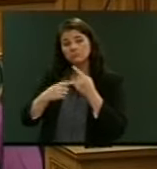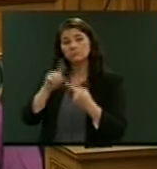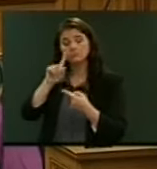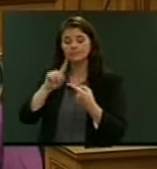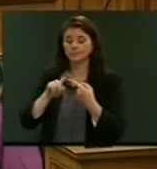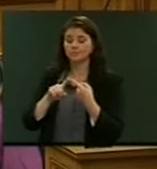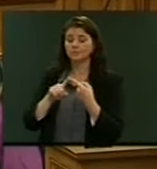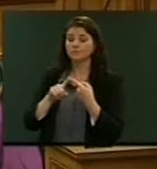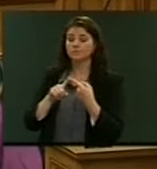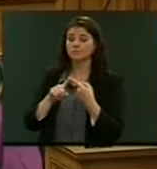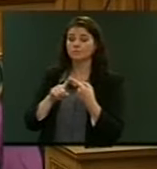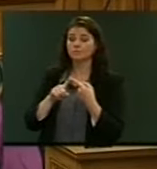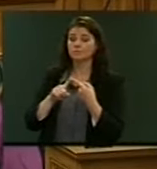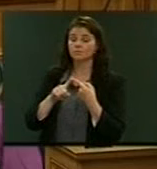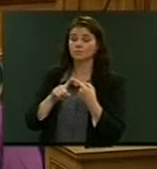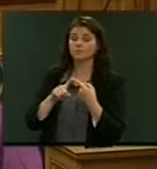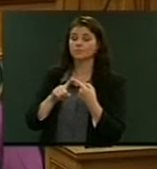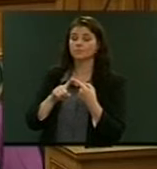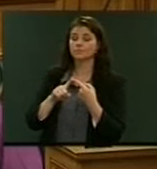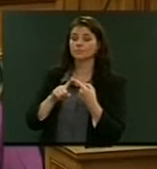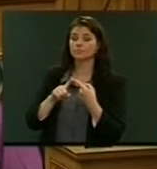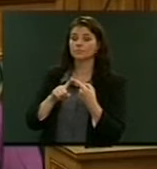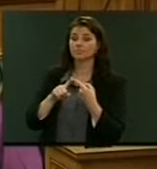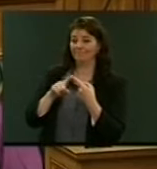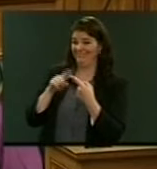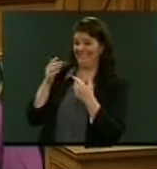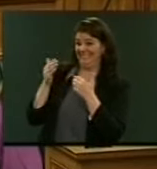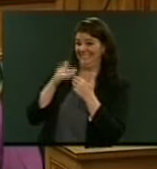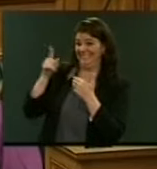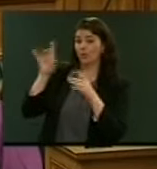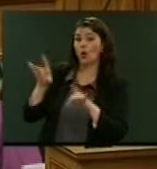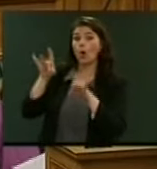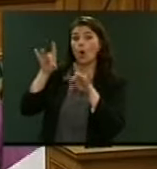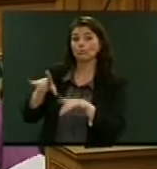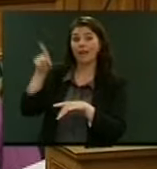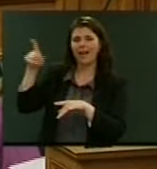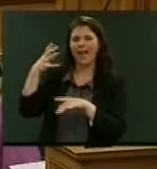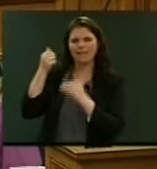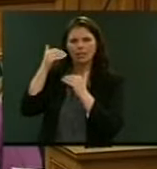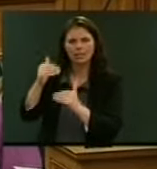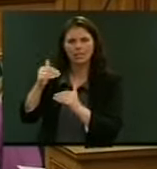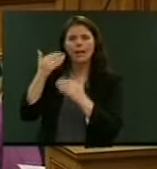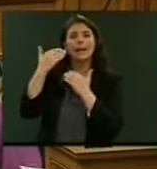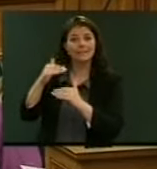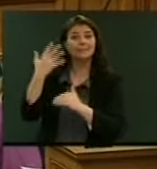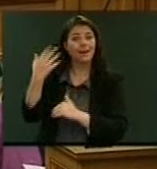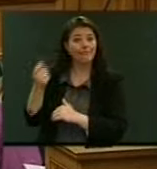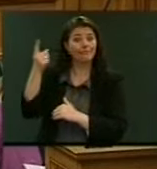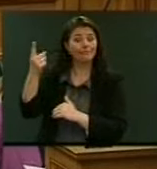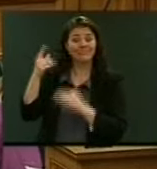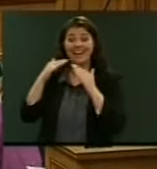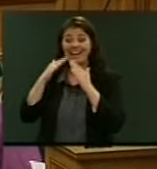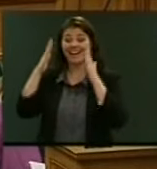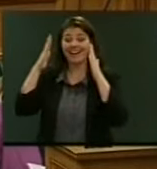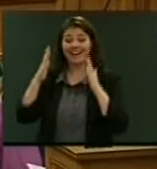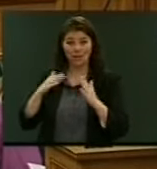nearby market, Australia, has some restrictions and housing in